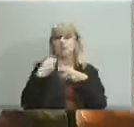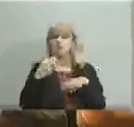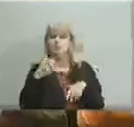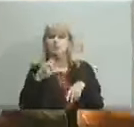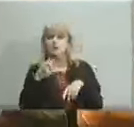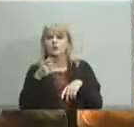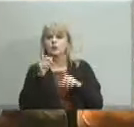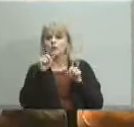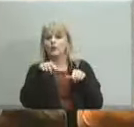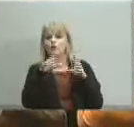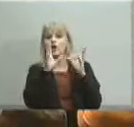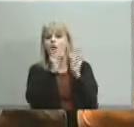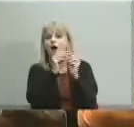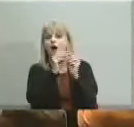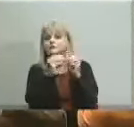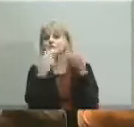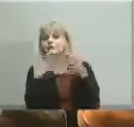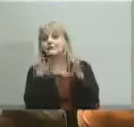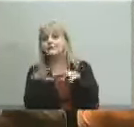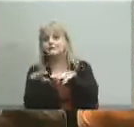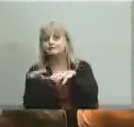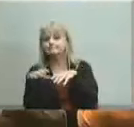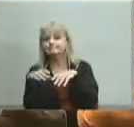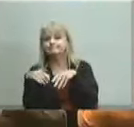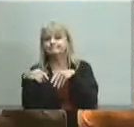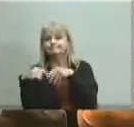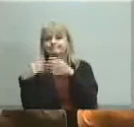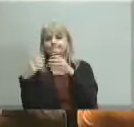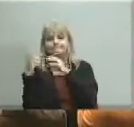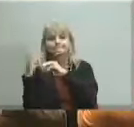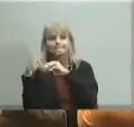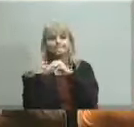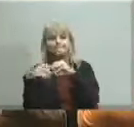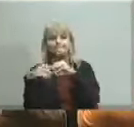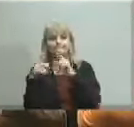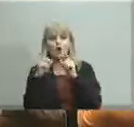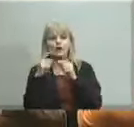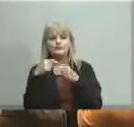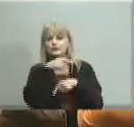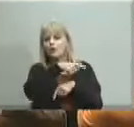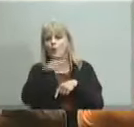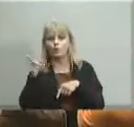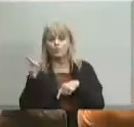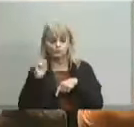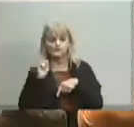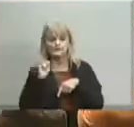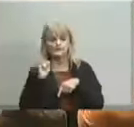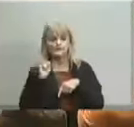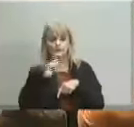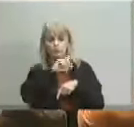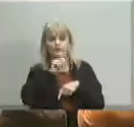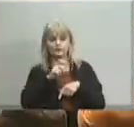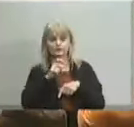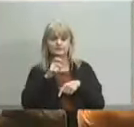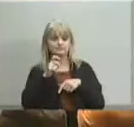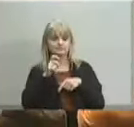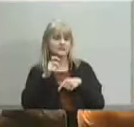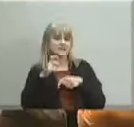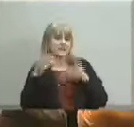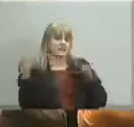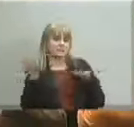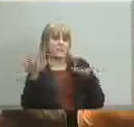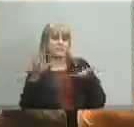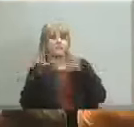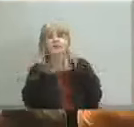in talking with folks and i realize that we're probably the only state that has something like spdm the question becomes when you ask other districts